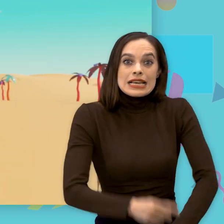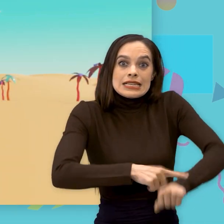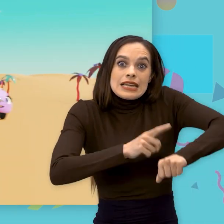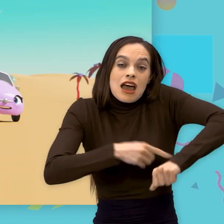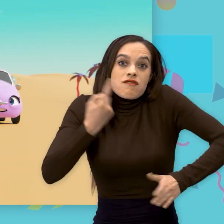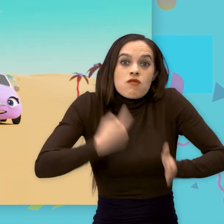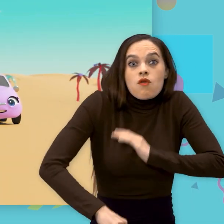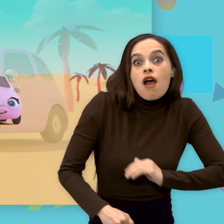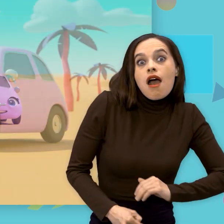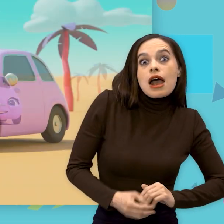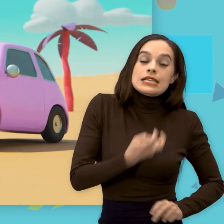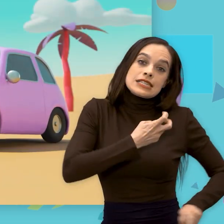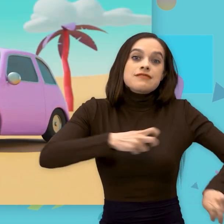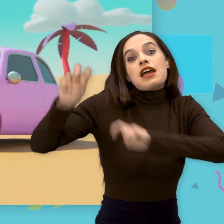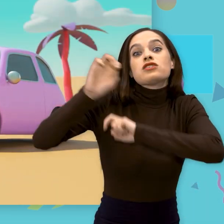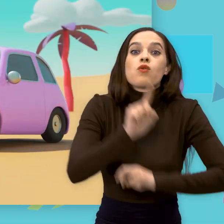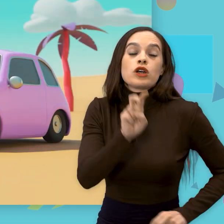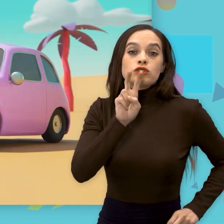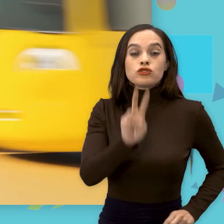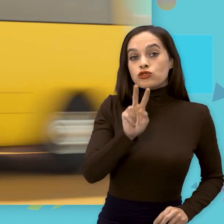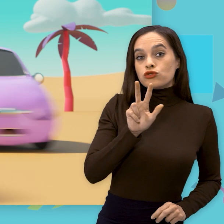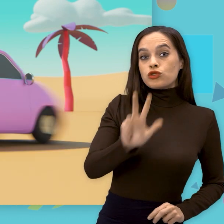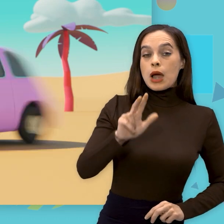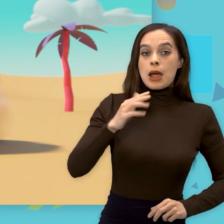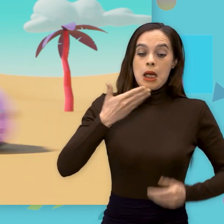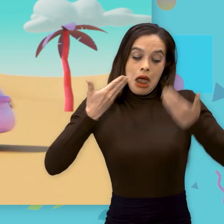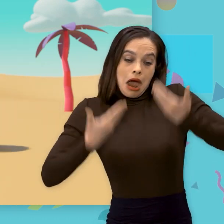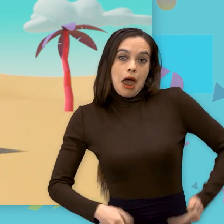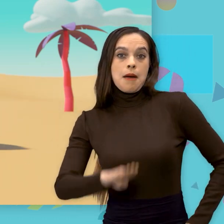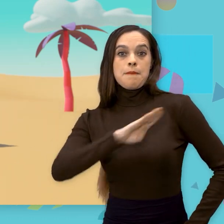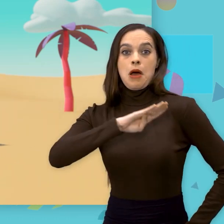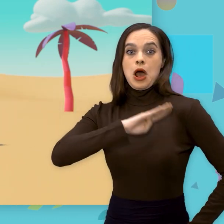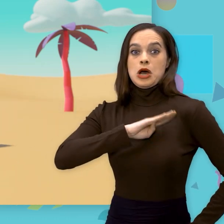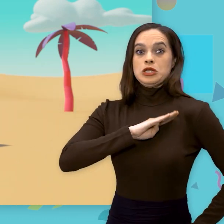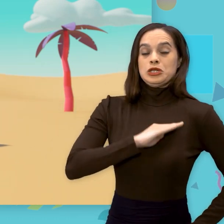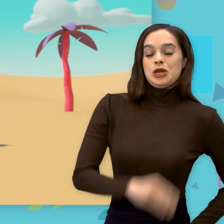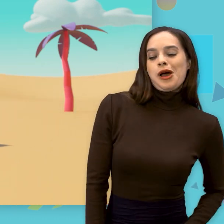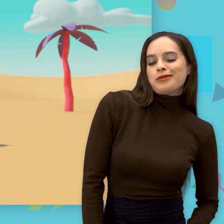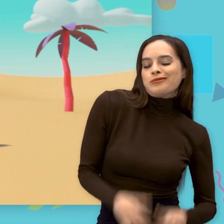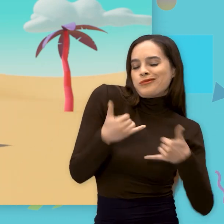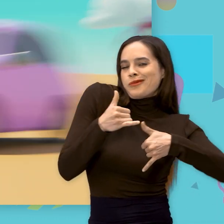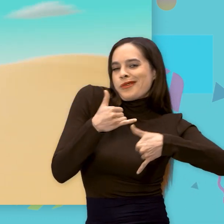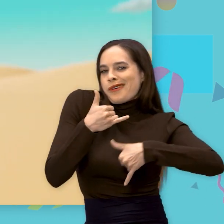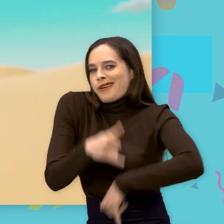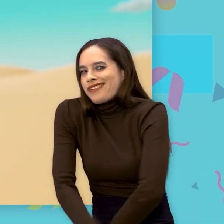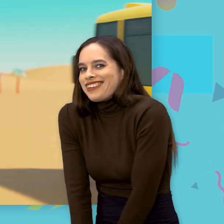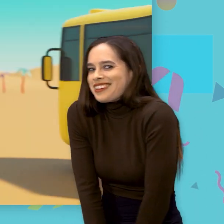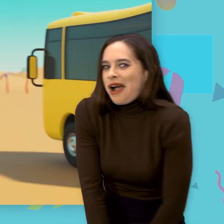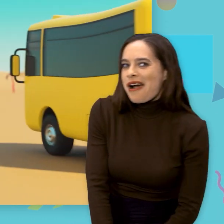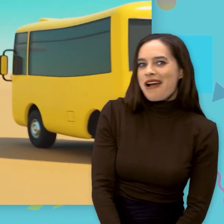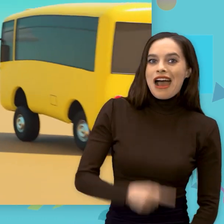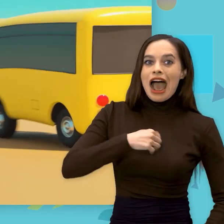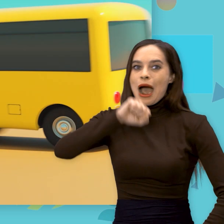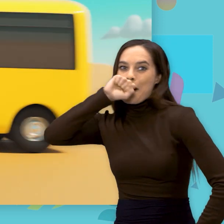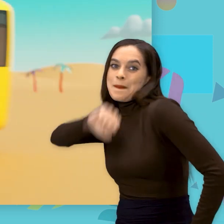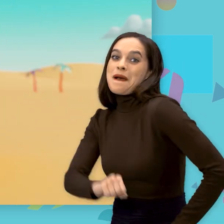Time for an adventure, one, two, three My name's Buster, I'm Cheeky